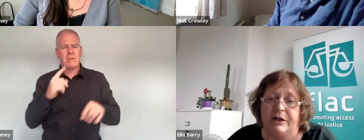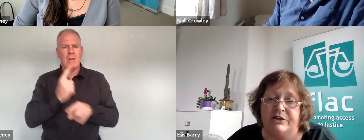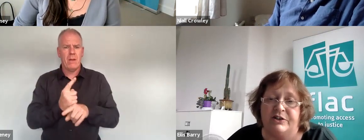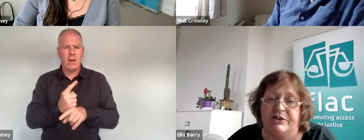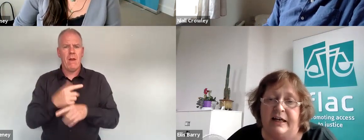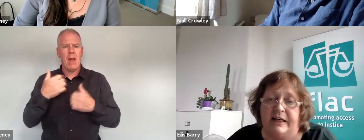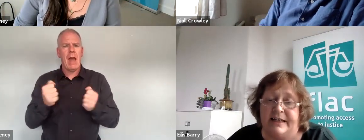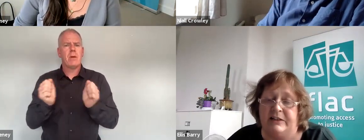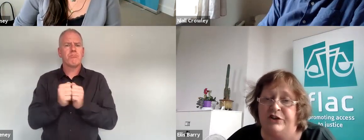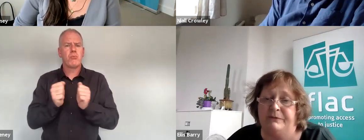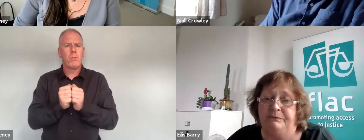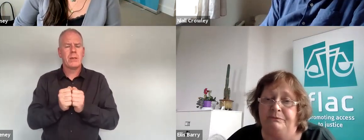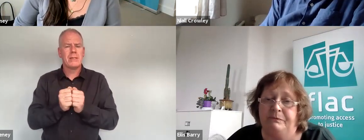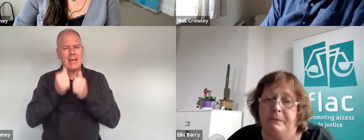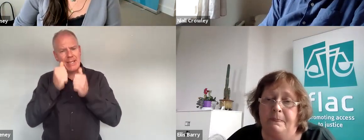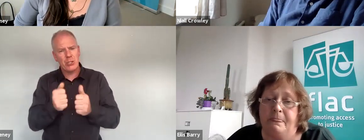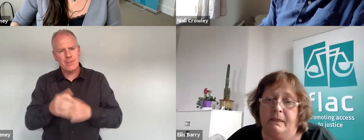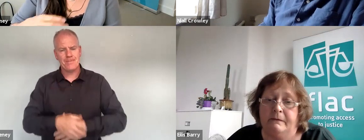appropriate attention